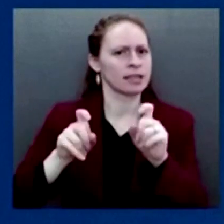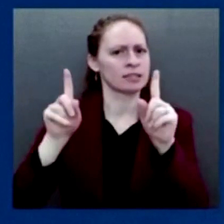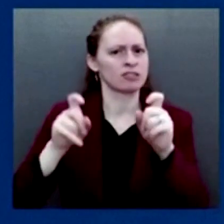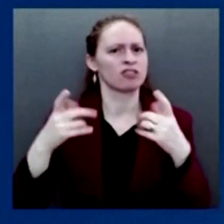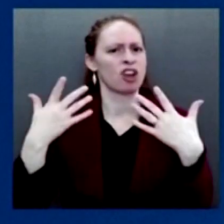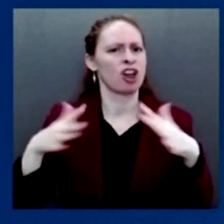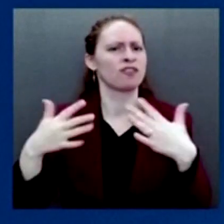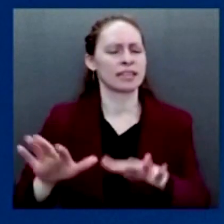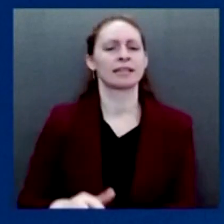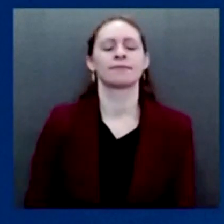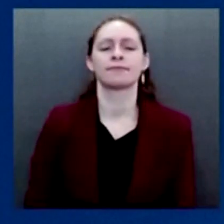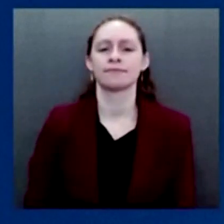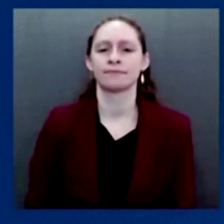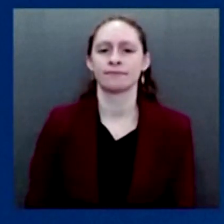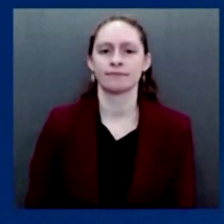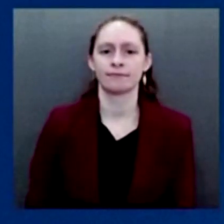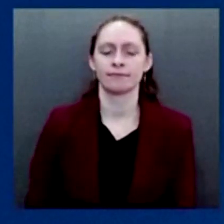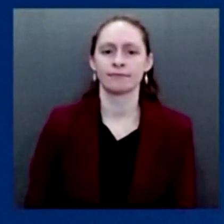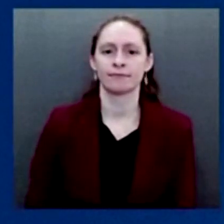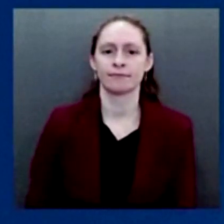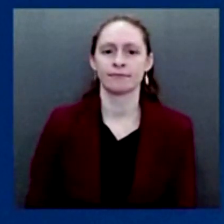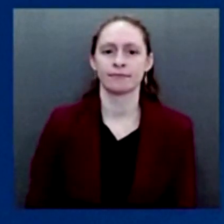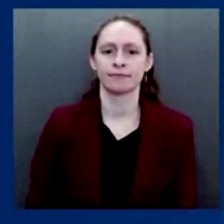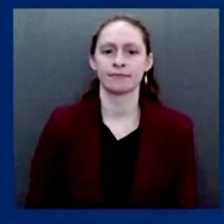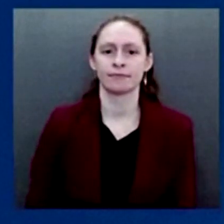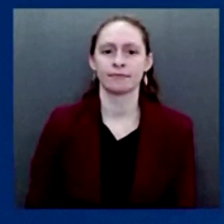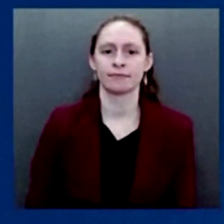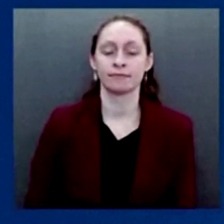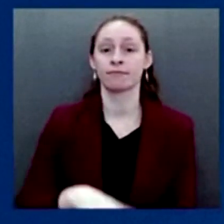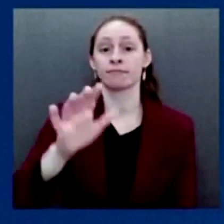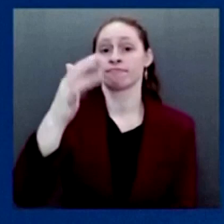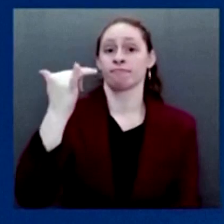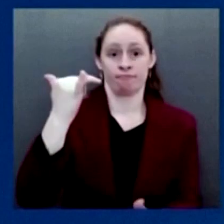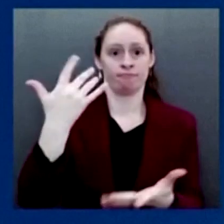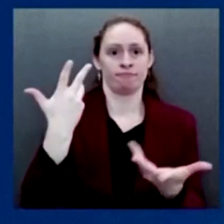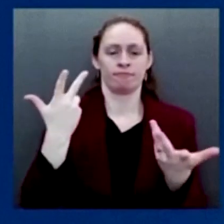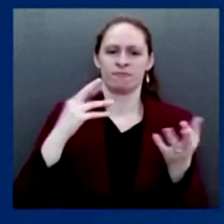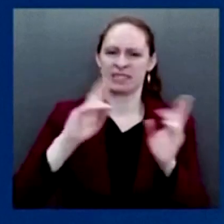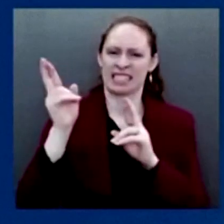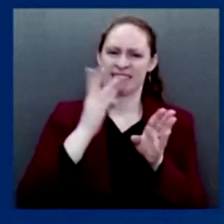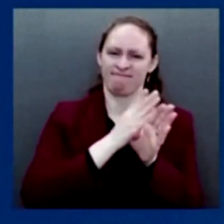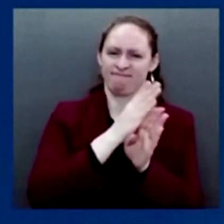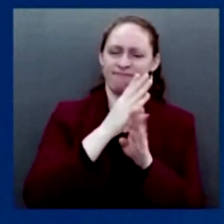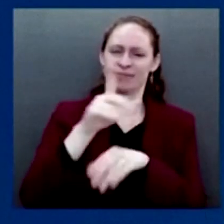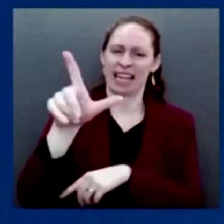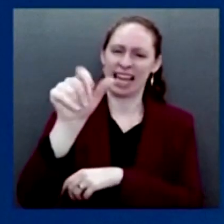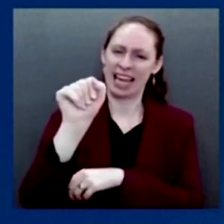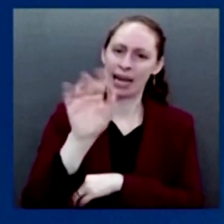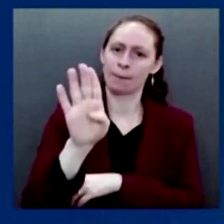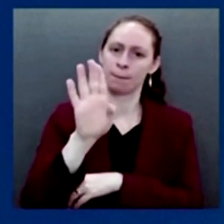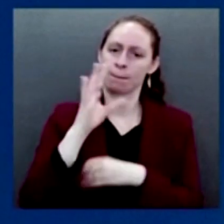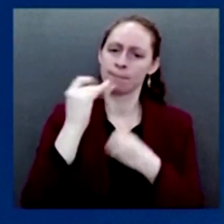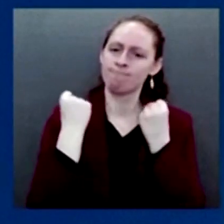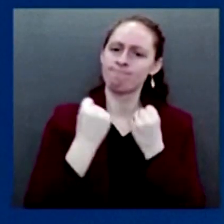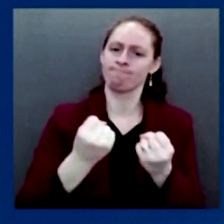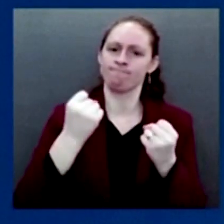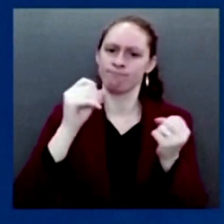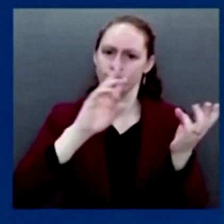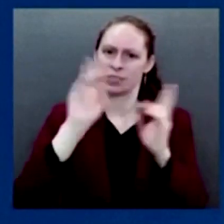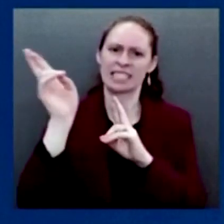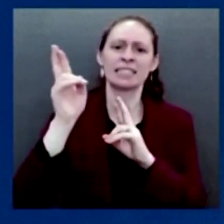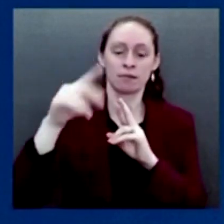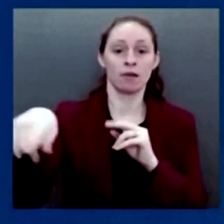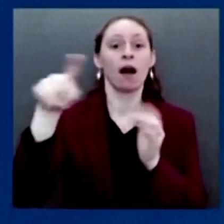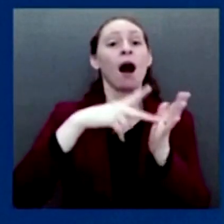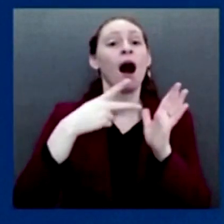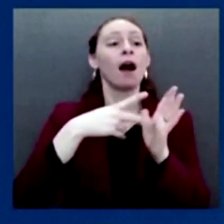so we're working with schools to take advantage of the lab capacity that is open in the country. CDC and